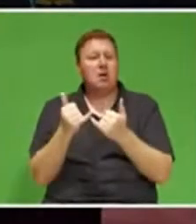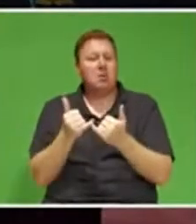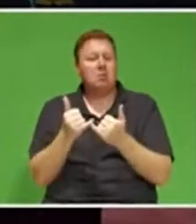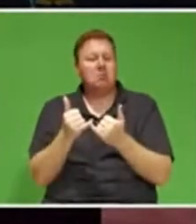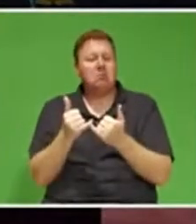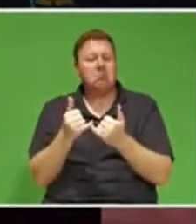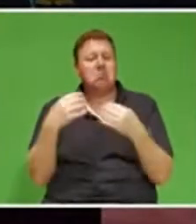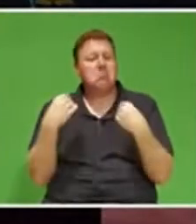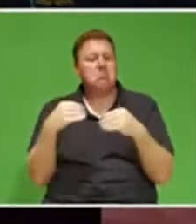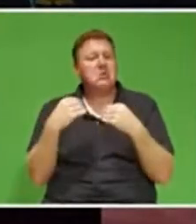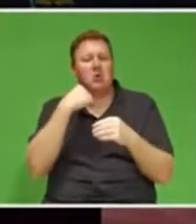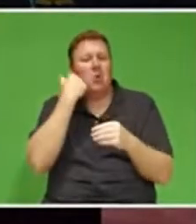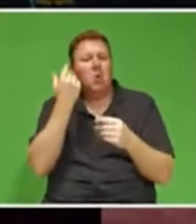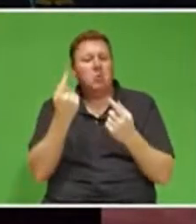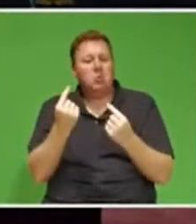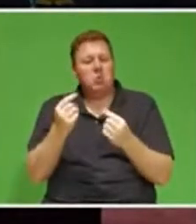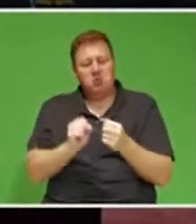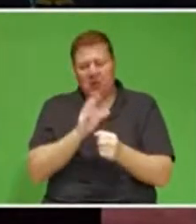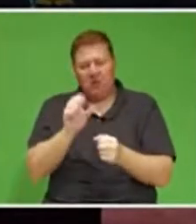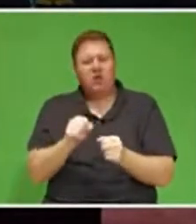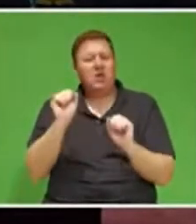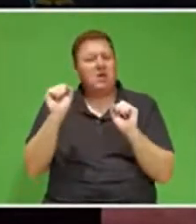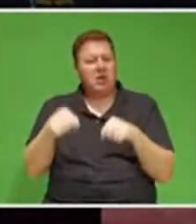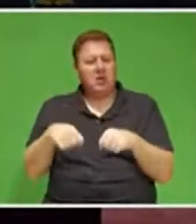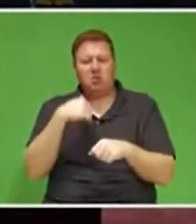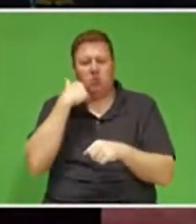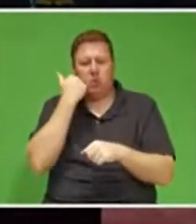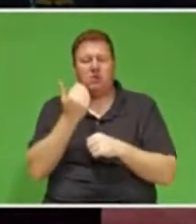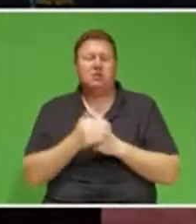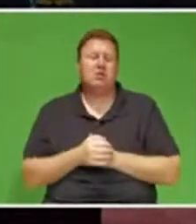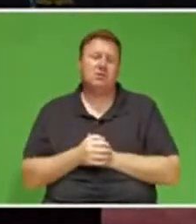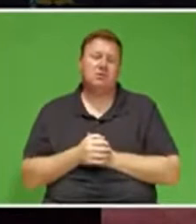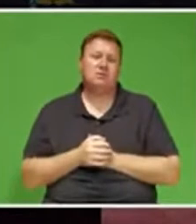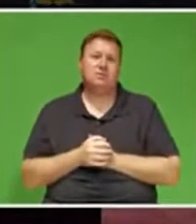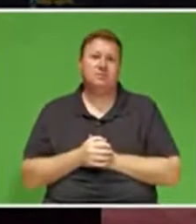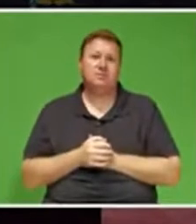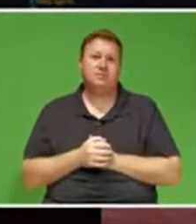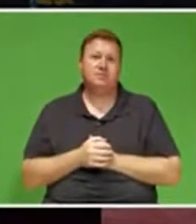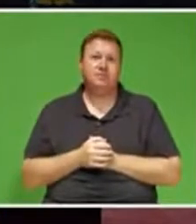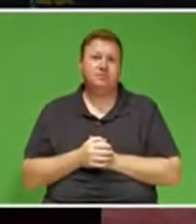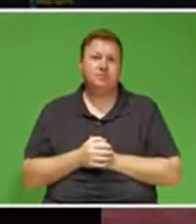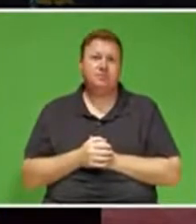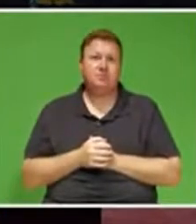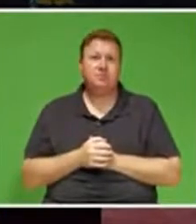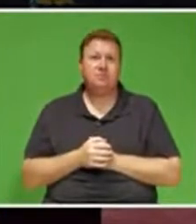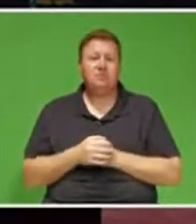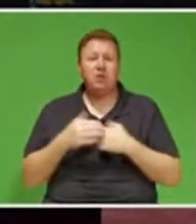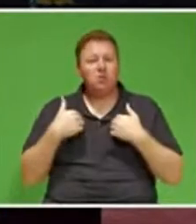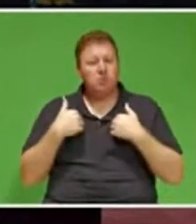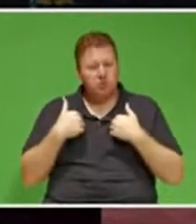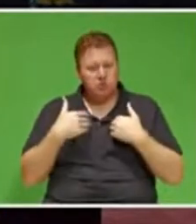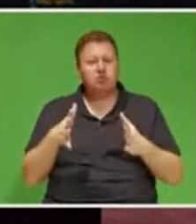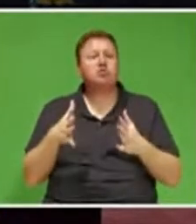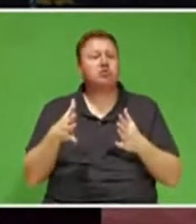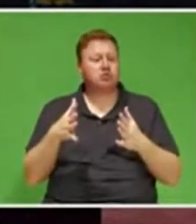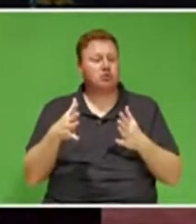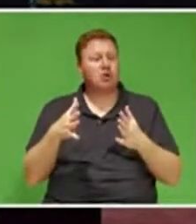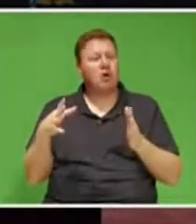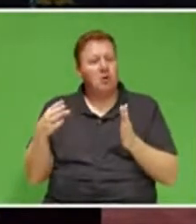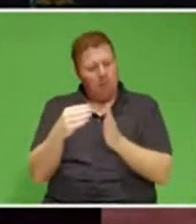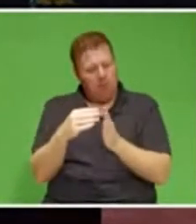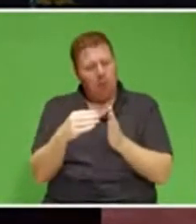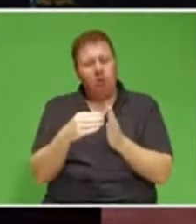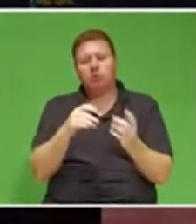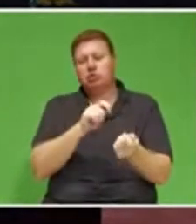business. And we are indeed embarking and implementing the reforms that we